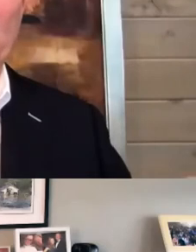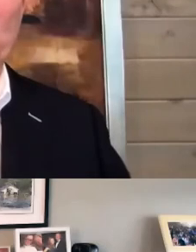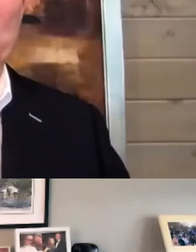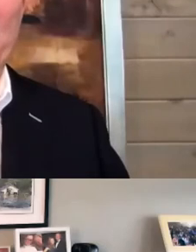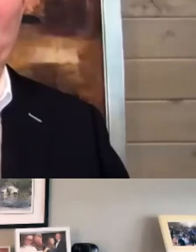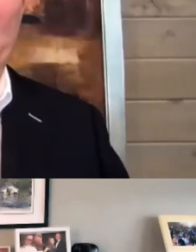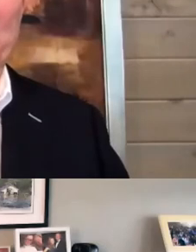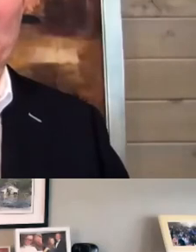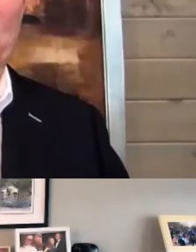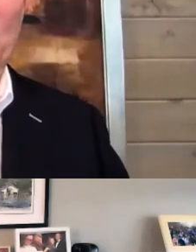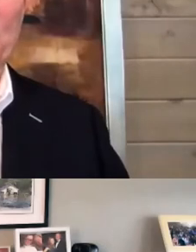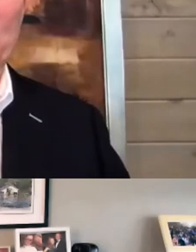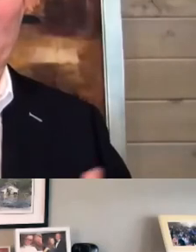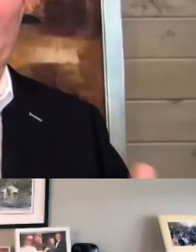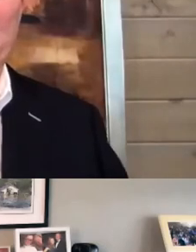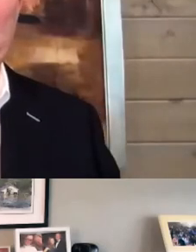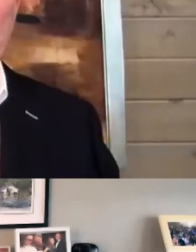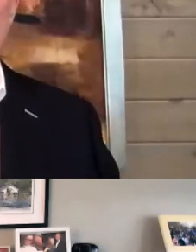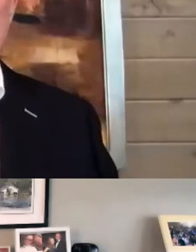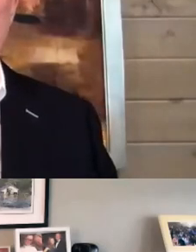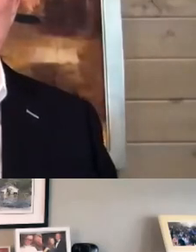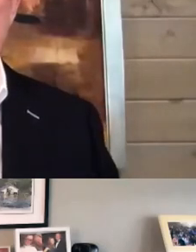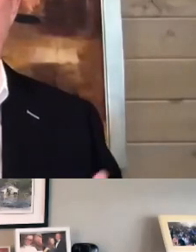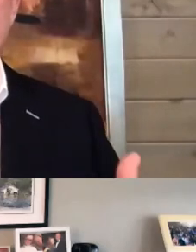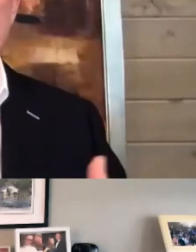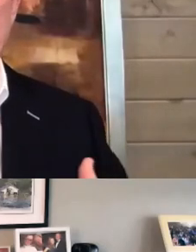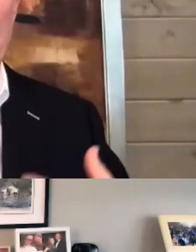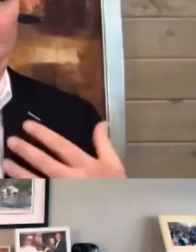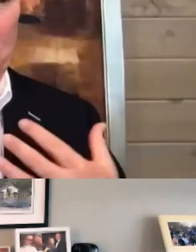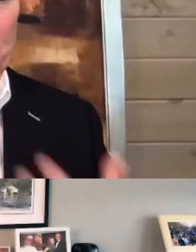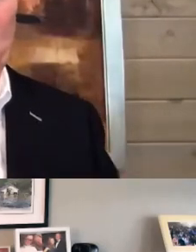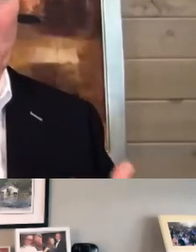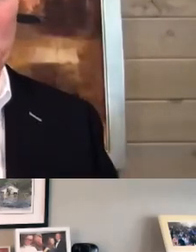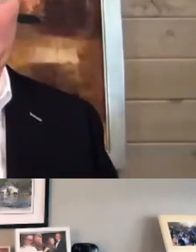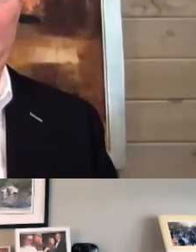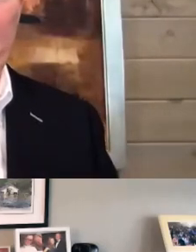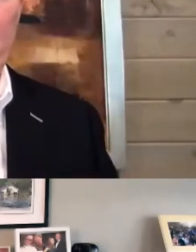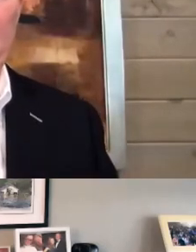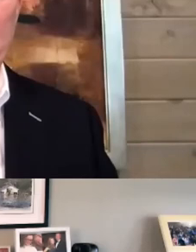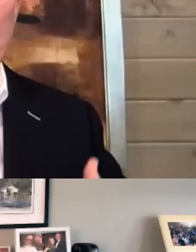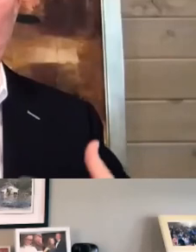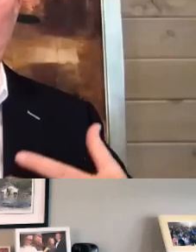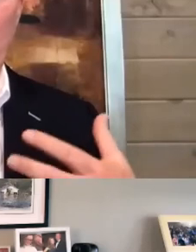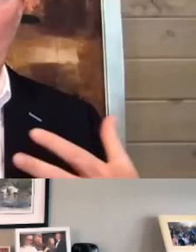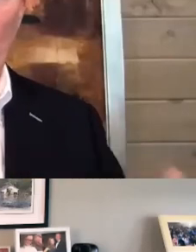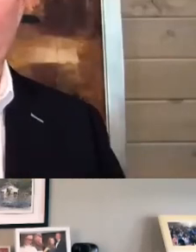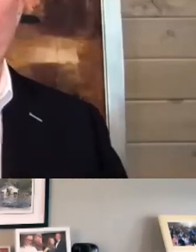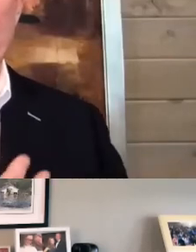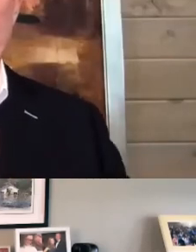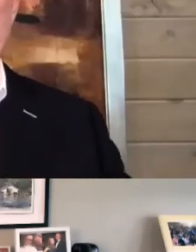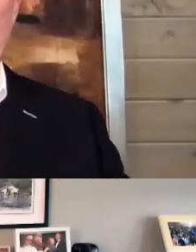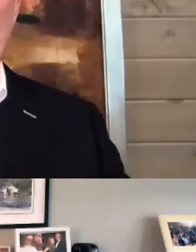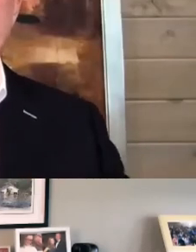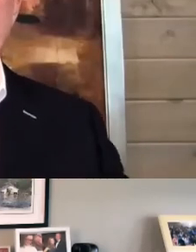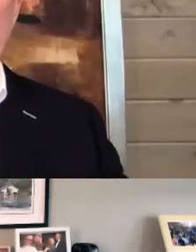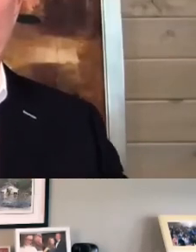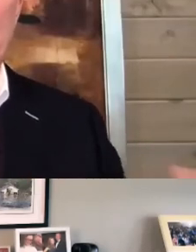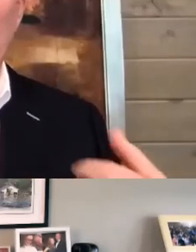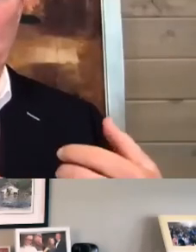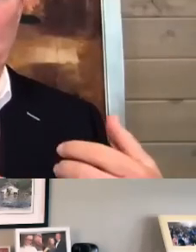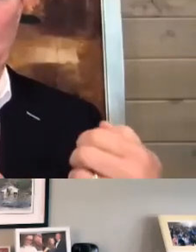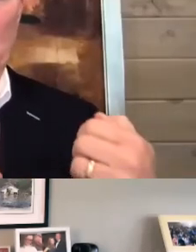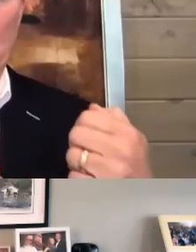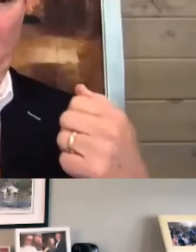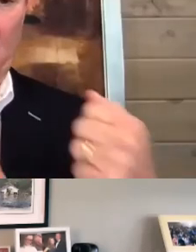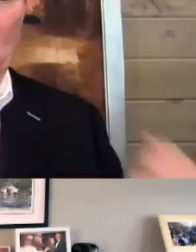All I can do is speak for myself, Will. So I'd say first thing is you have to truly believe in whatever you're embarking on.